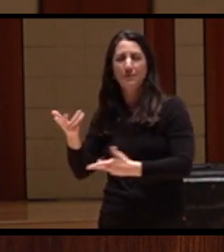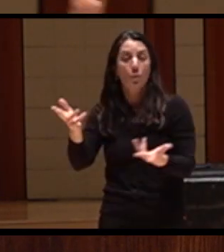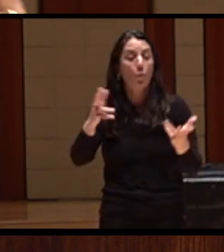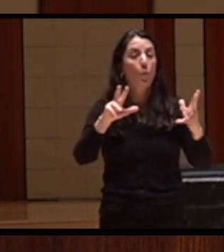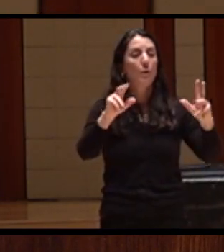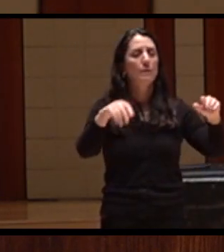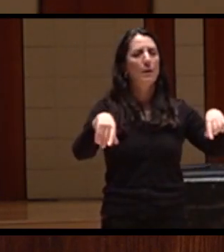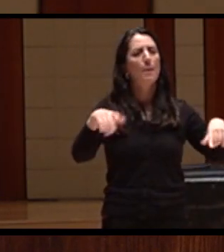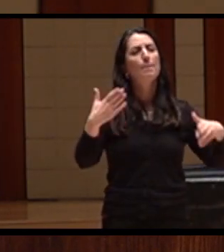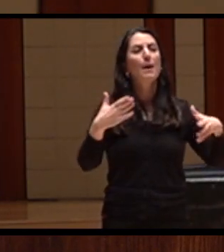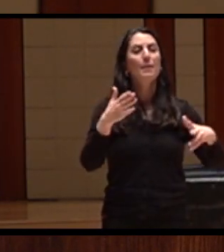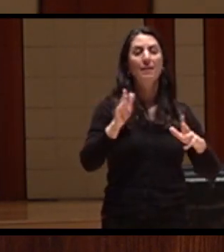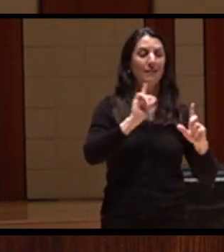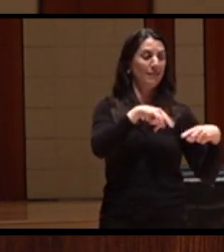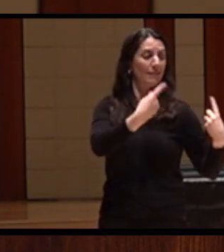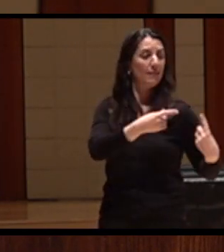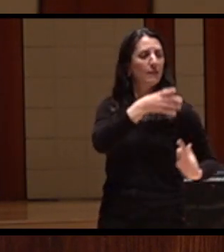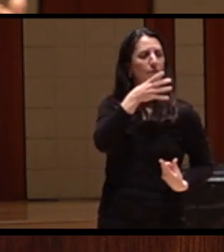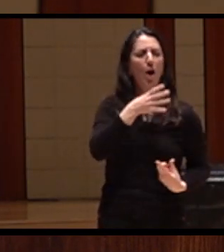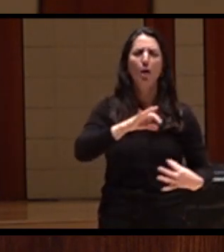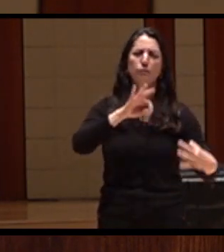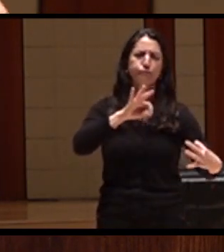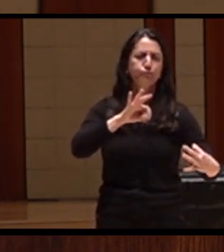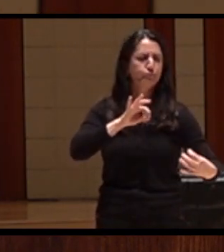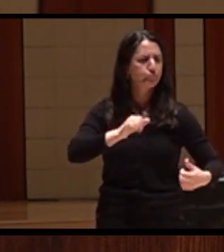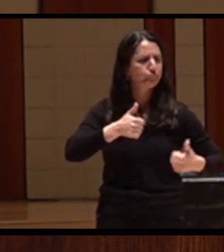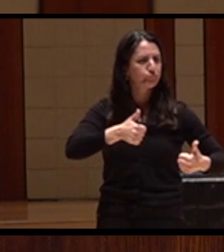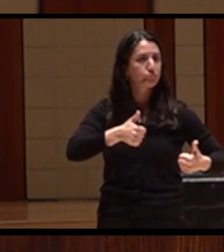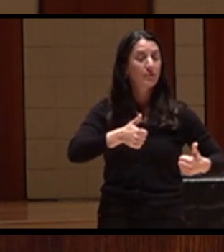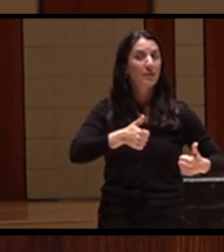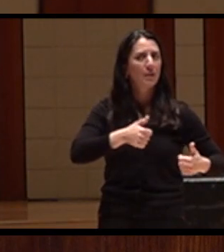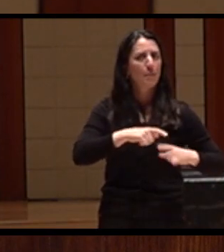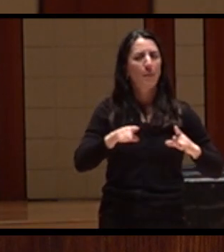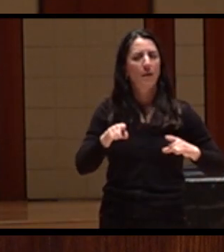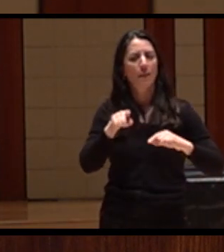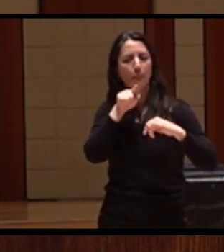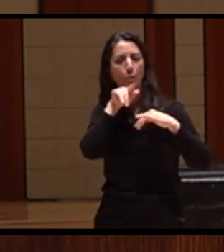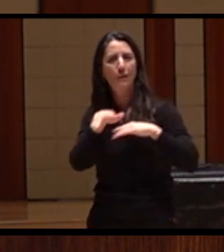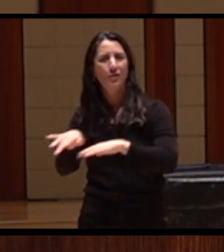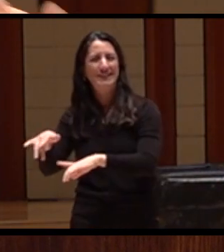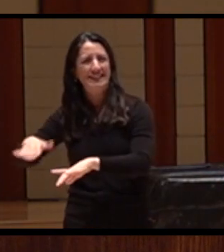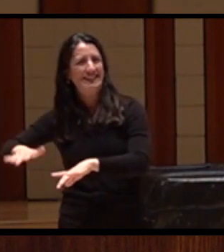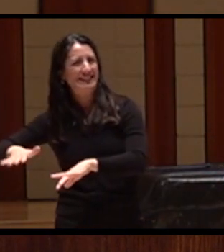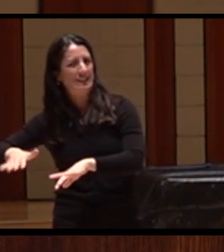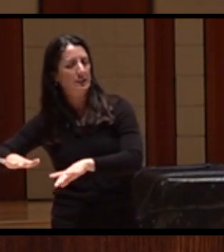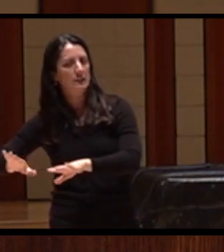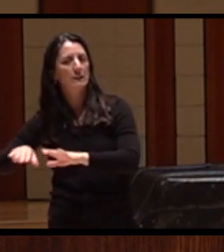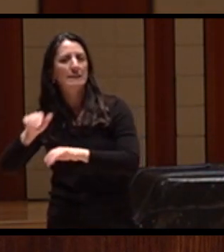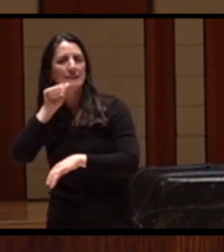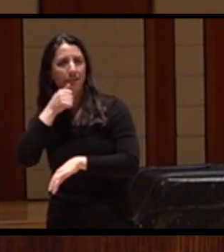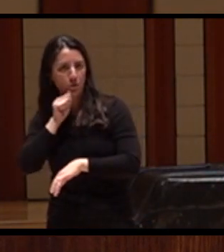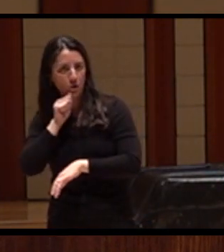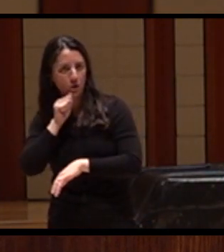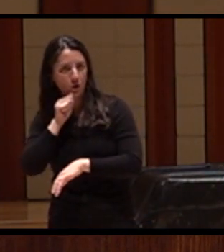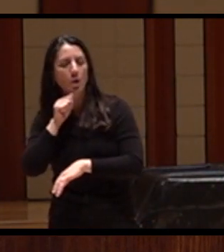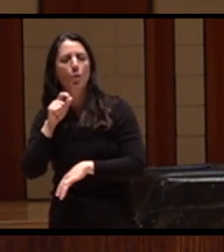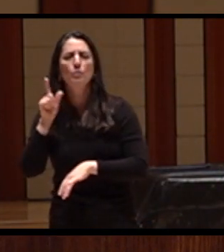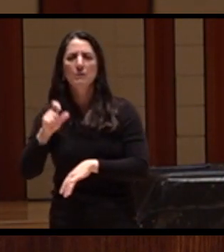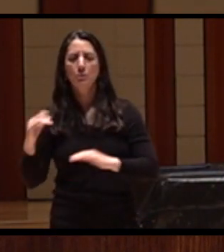great year, but the river didn't have a great year. And then maybe the next year, we give the river a little bit more. Those kinds of notions.